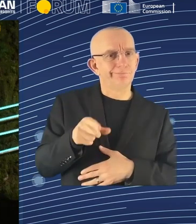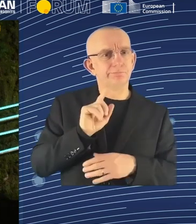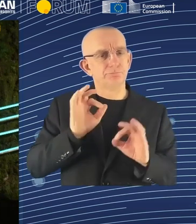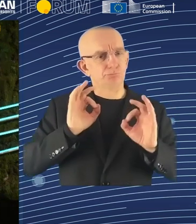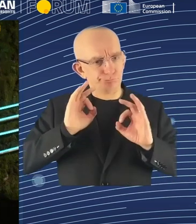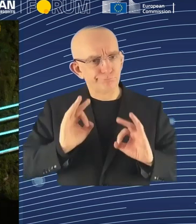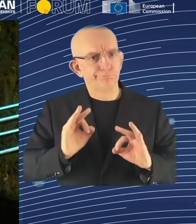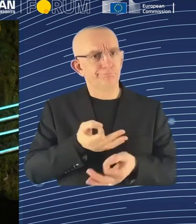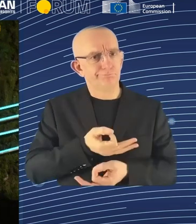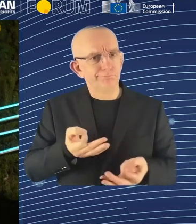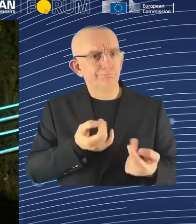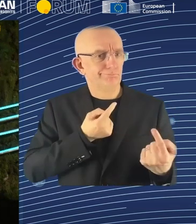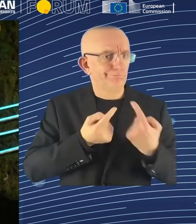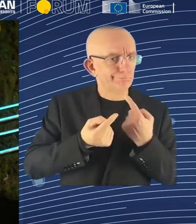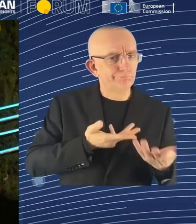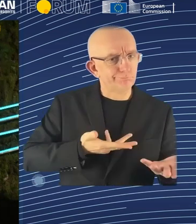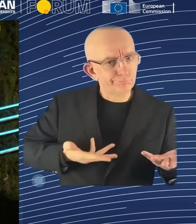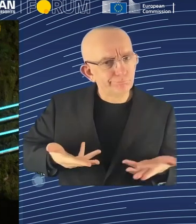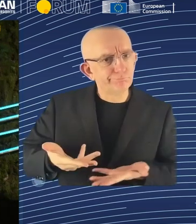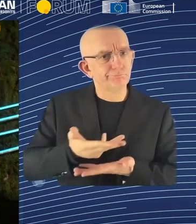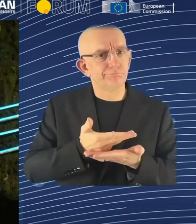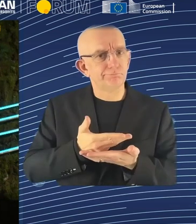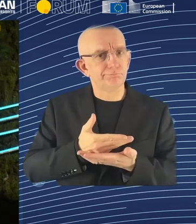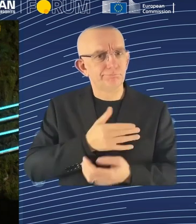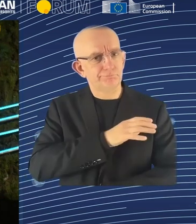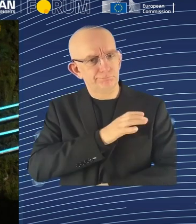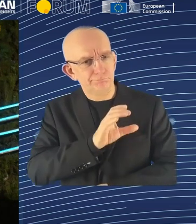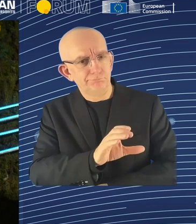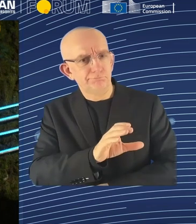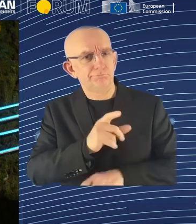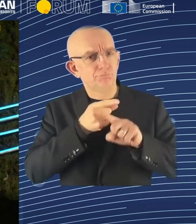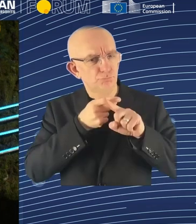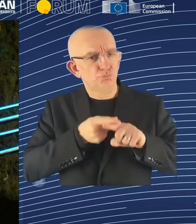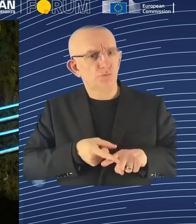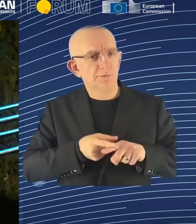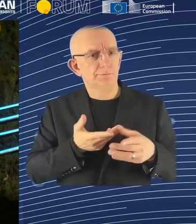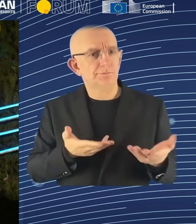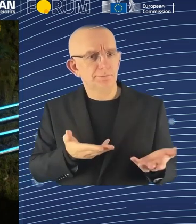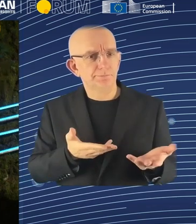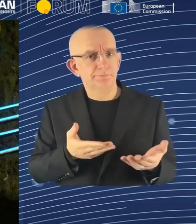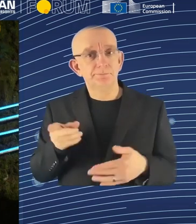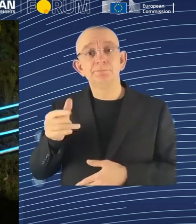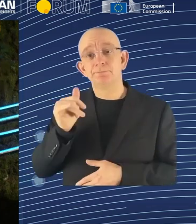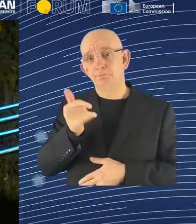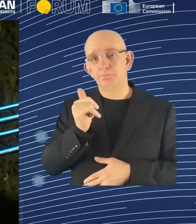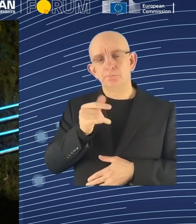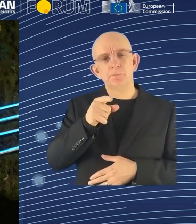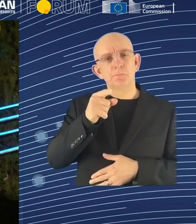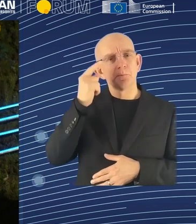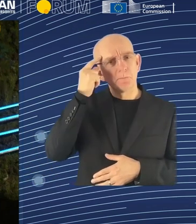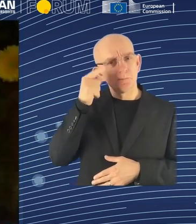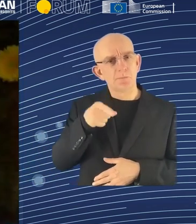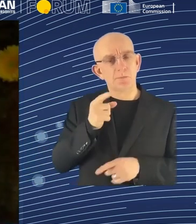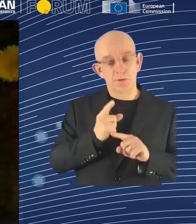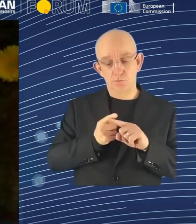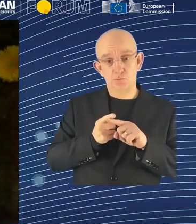I think it's a question of trust, but also a question of to understand what we are doing, what's going on.